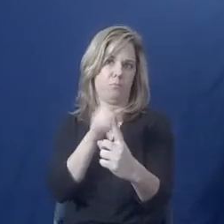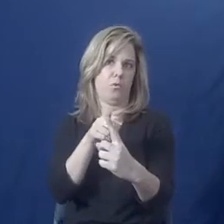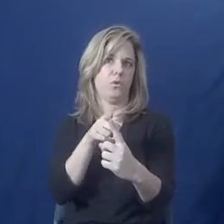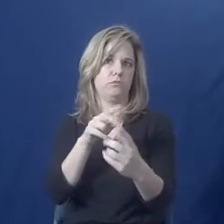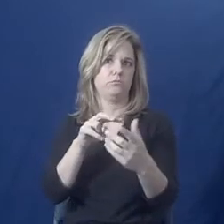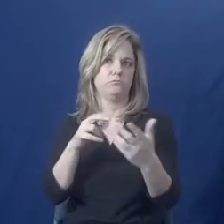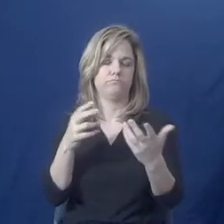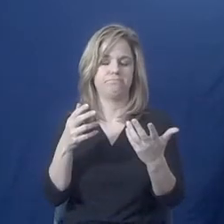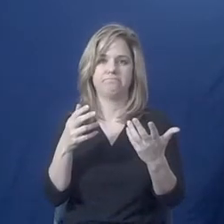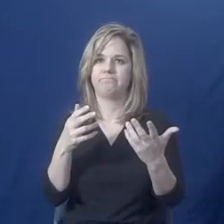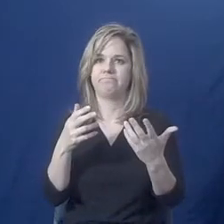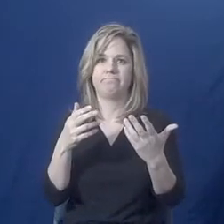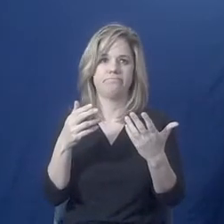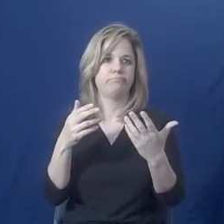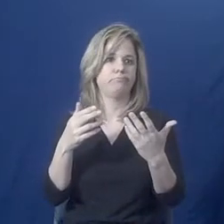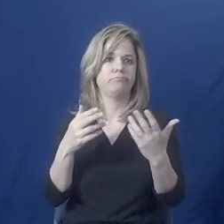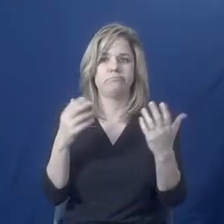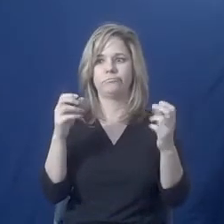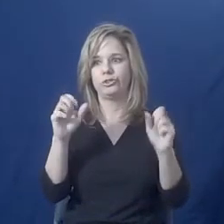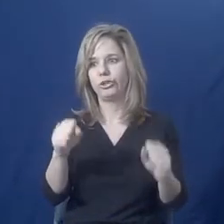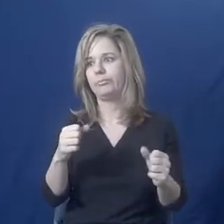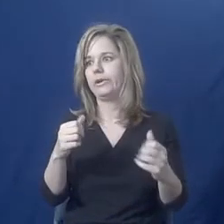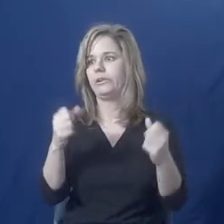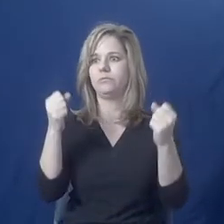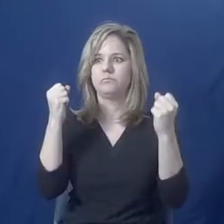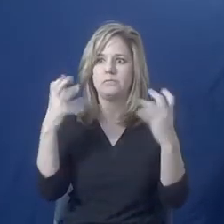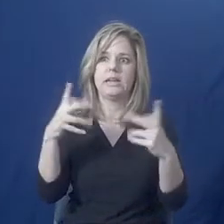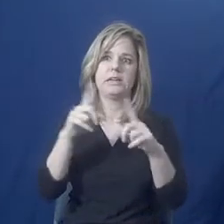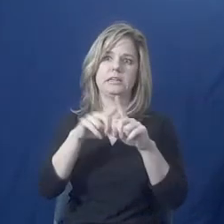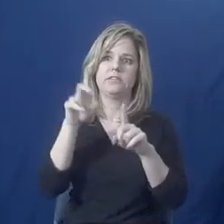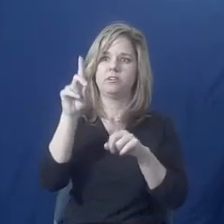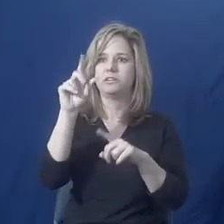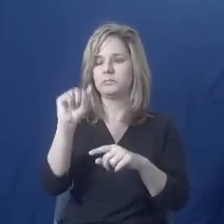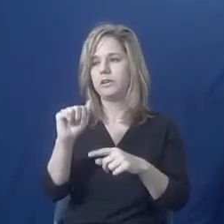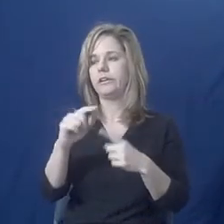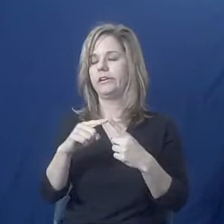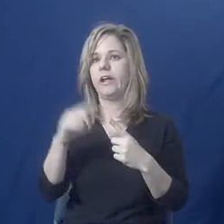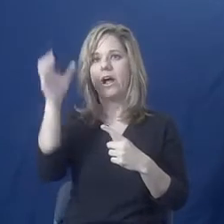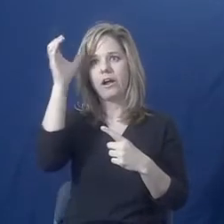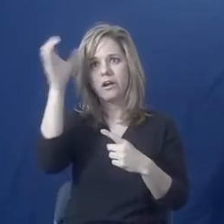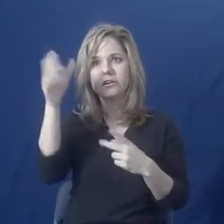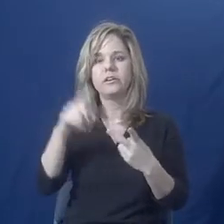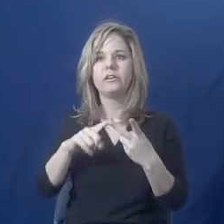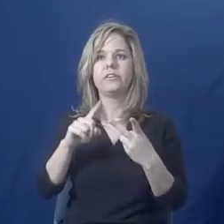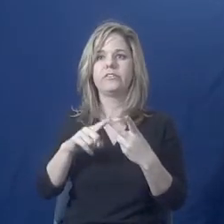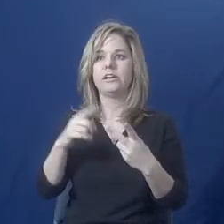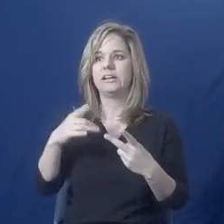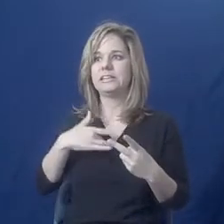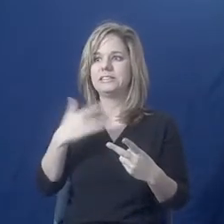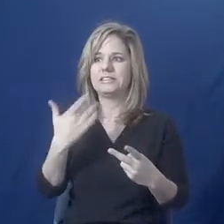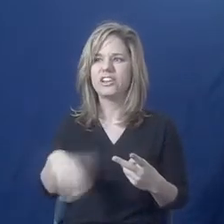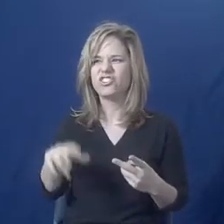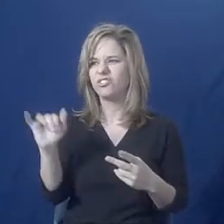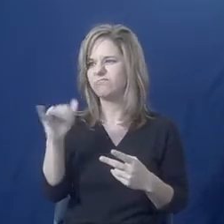cross-disability, physical, cognitive, and sensory disabilities.